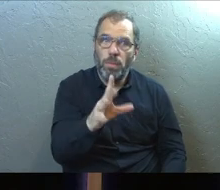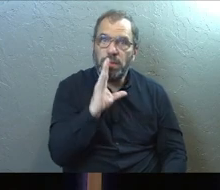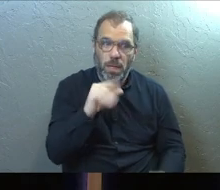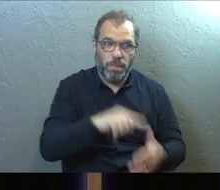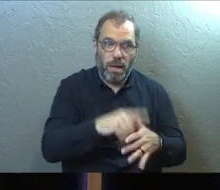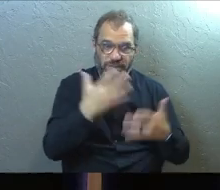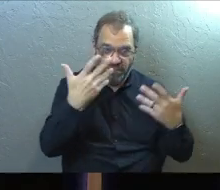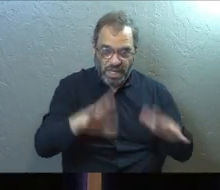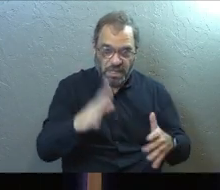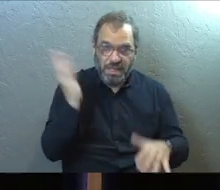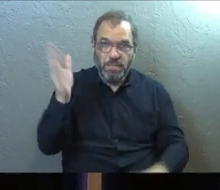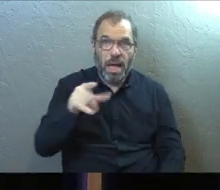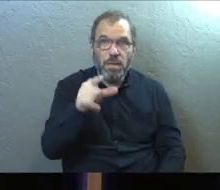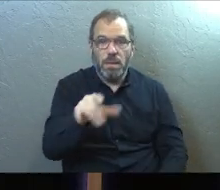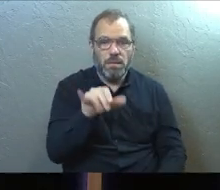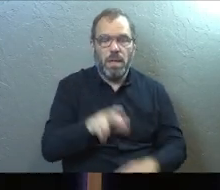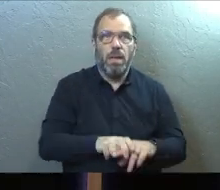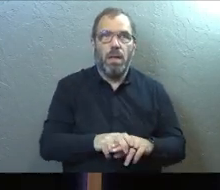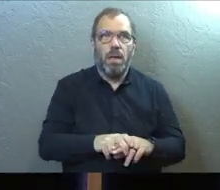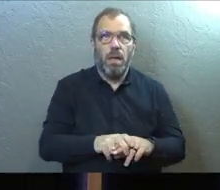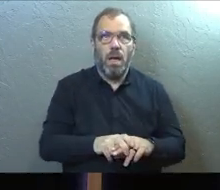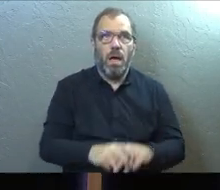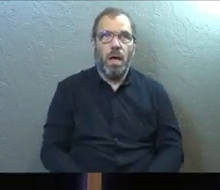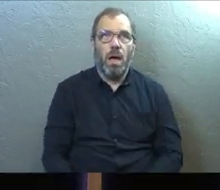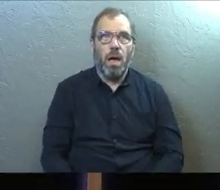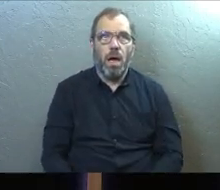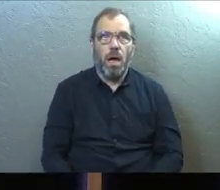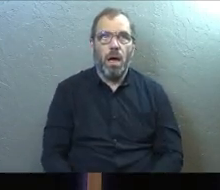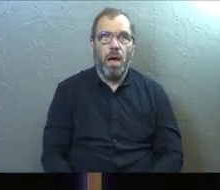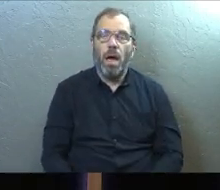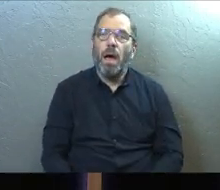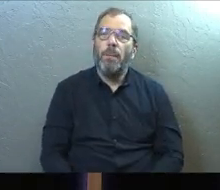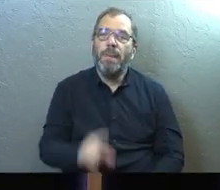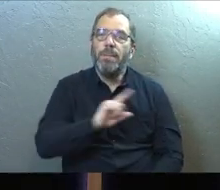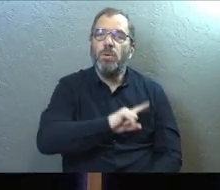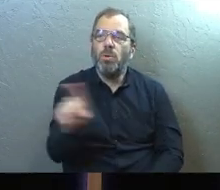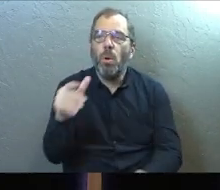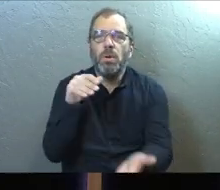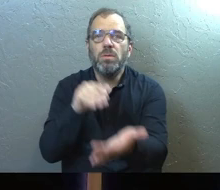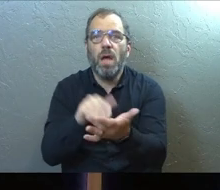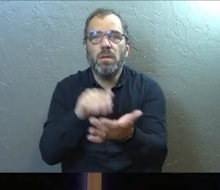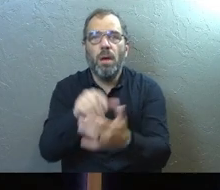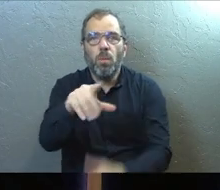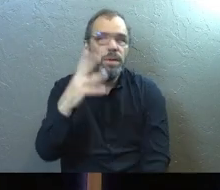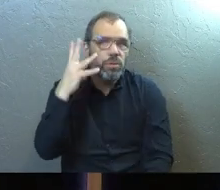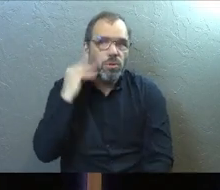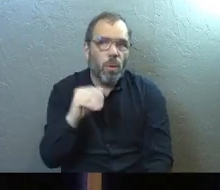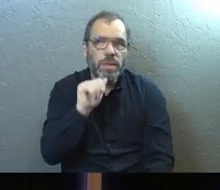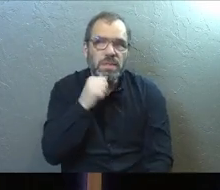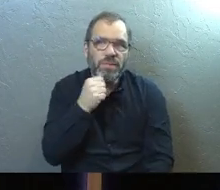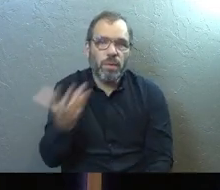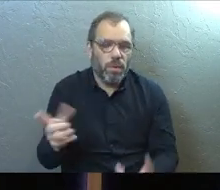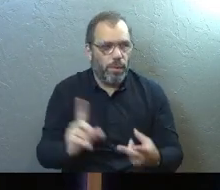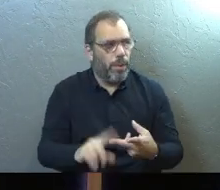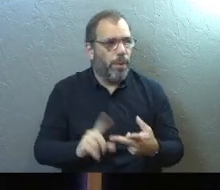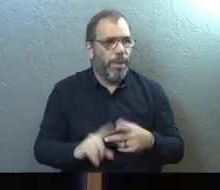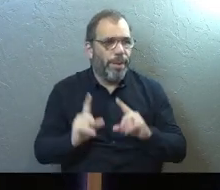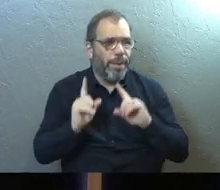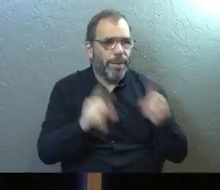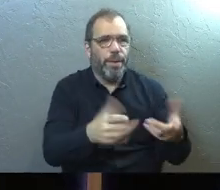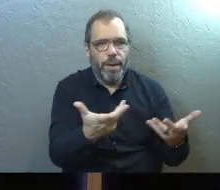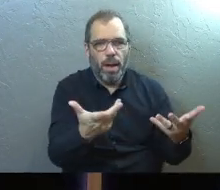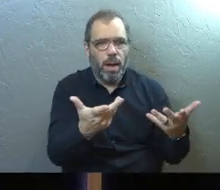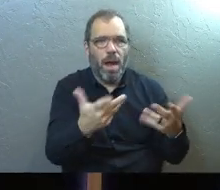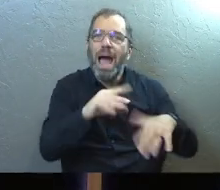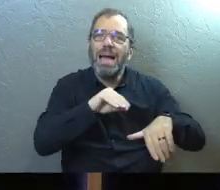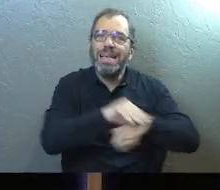get to the end of all this, what you're going to realize is that maybe you need to see a medical doctor about what you're suffering through, or maybe you need to see